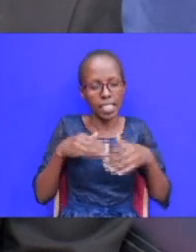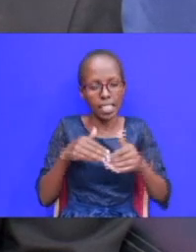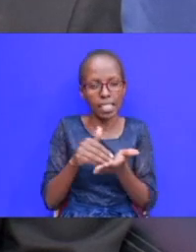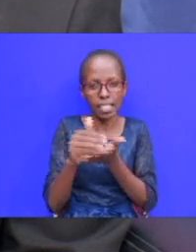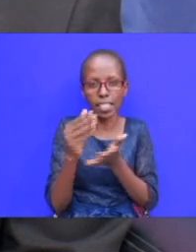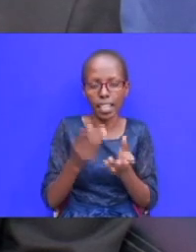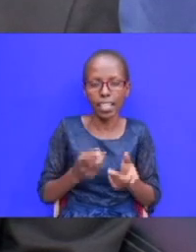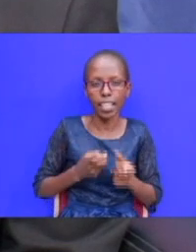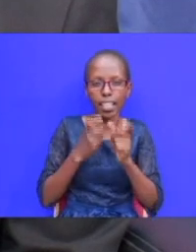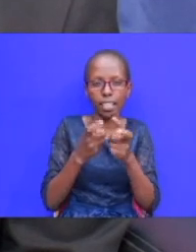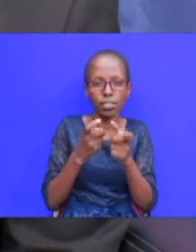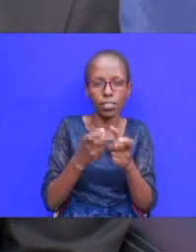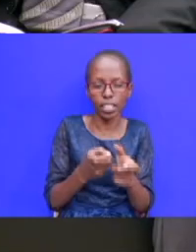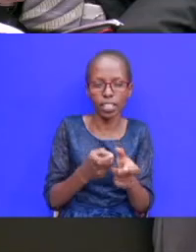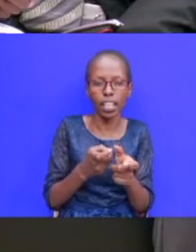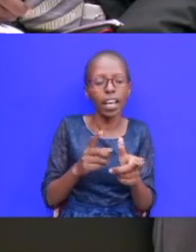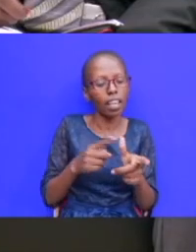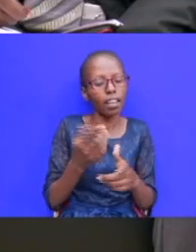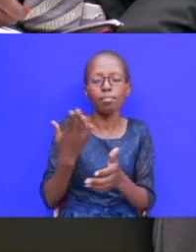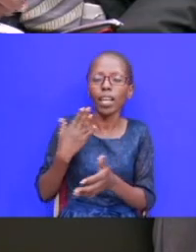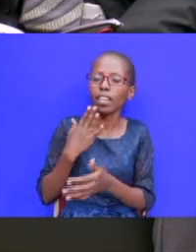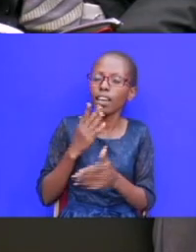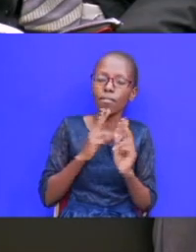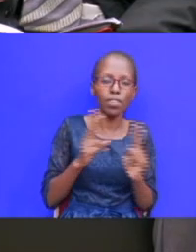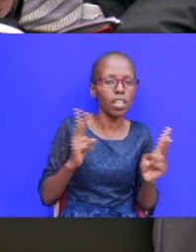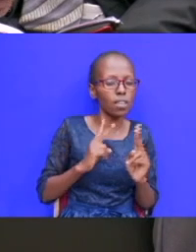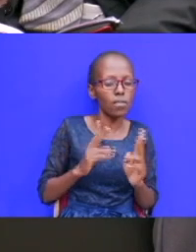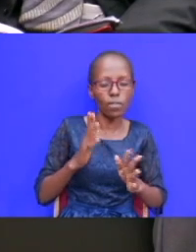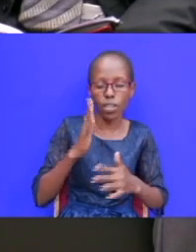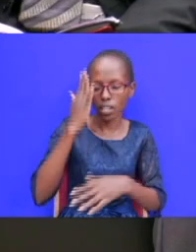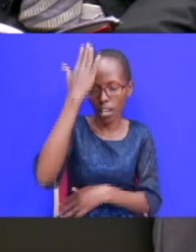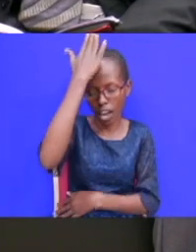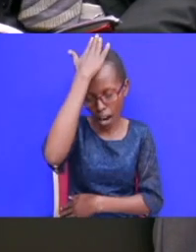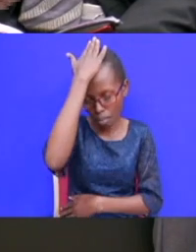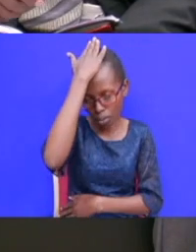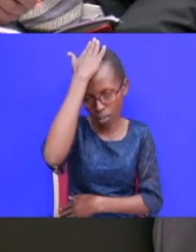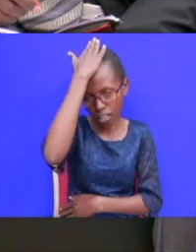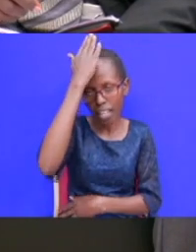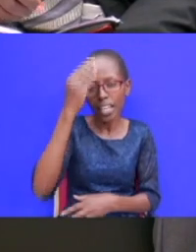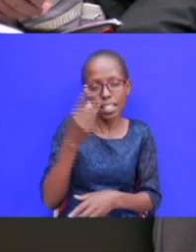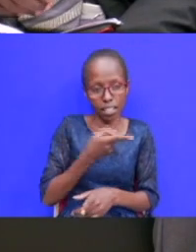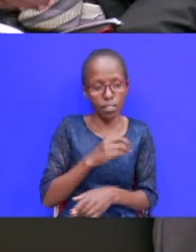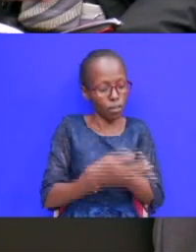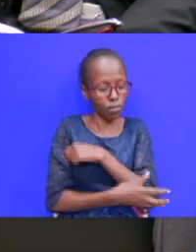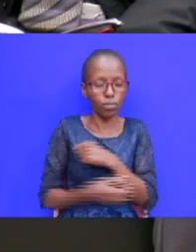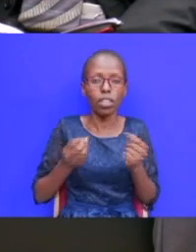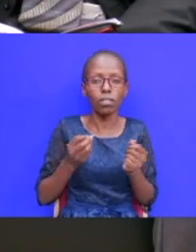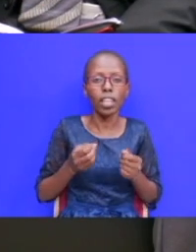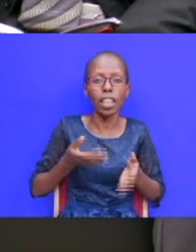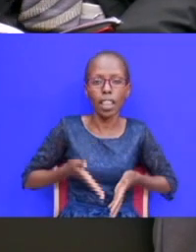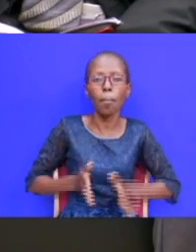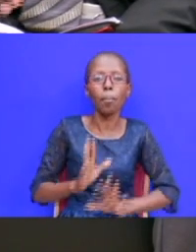and he's also behind here very humble this somebody was taken the birthright and is now the